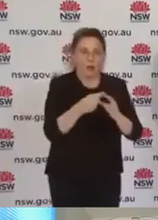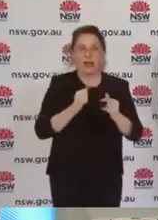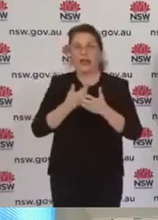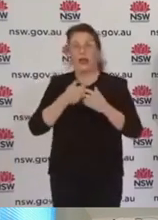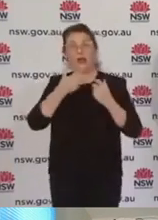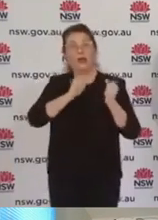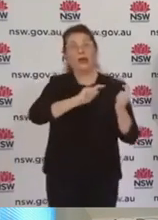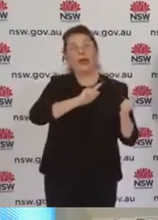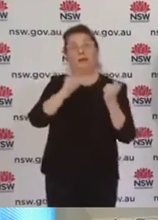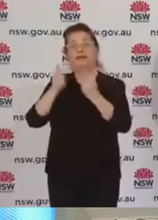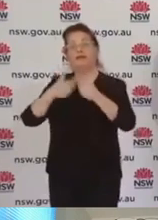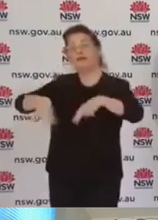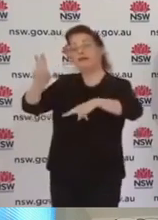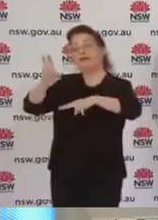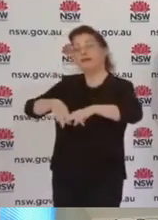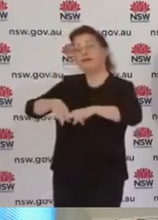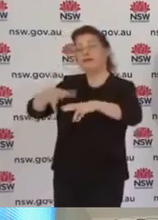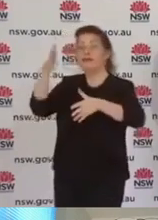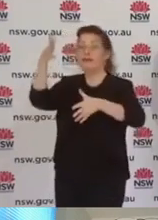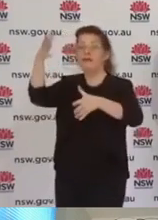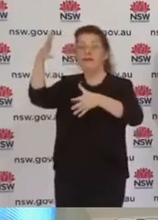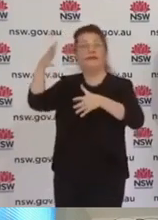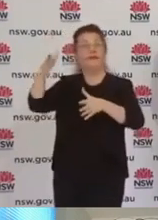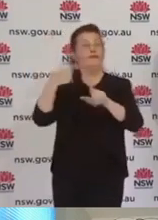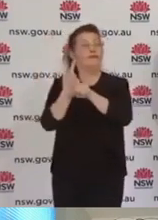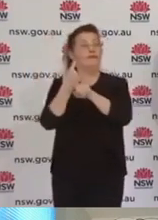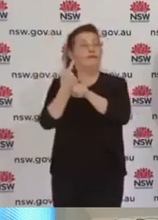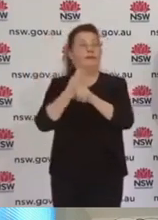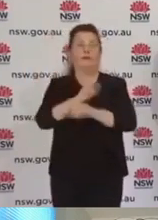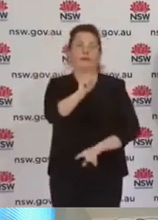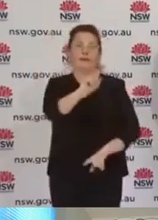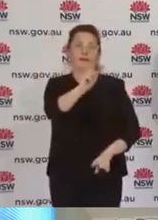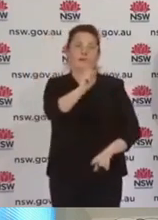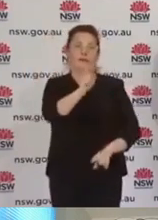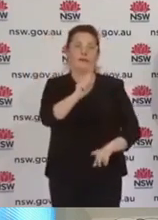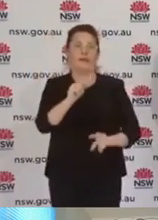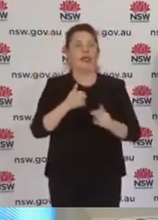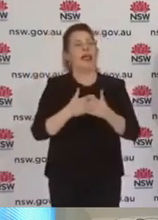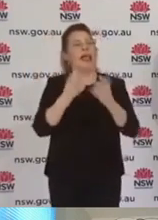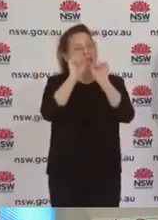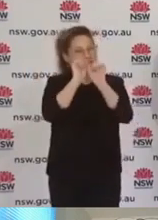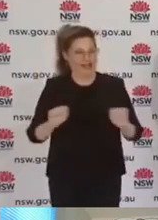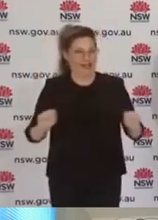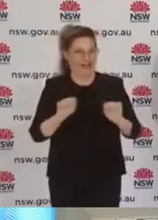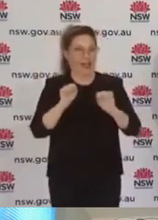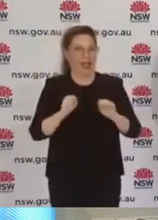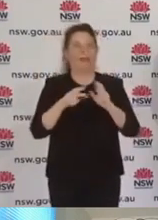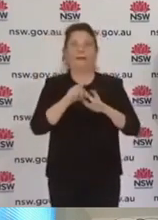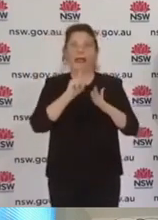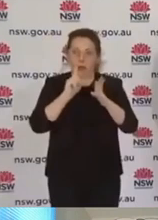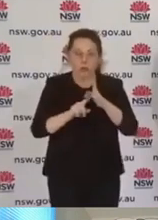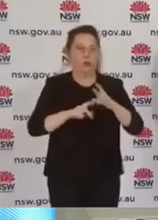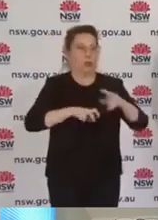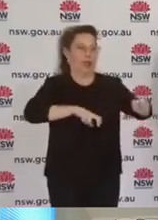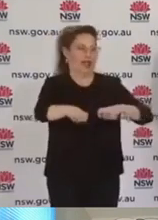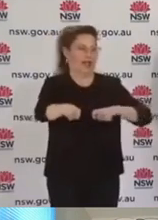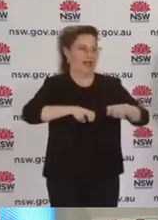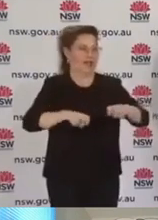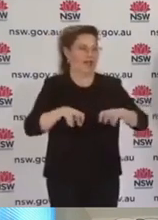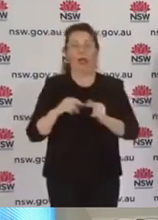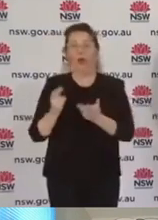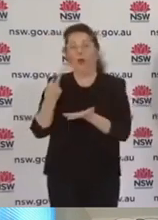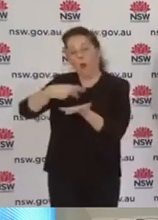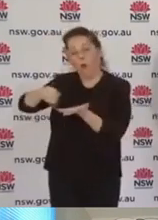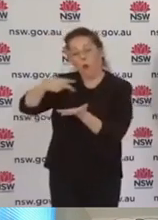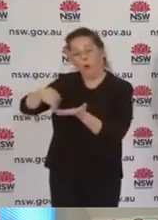Exercise means exercise. Many people know that, but unfortunately some people were trying to get around the